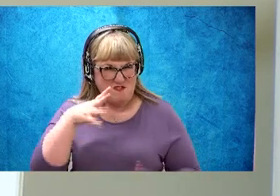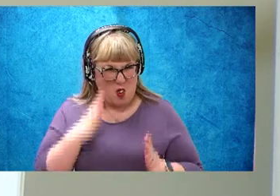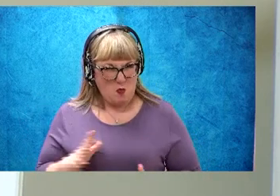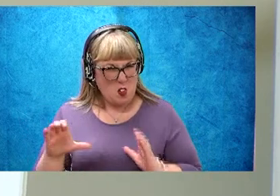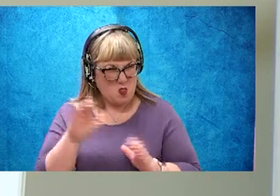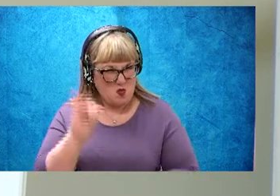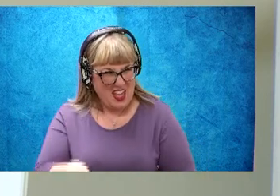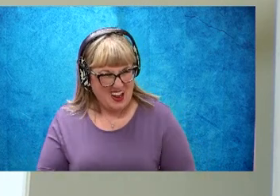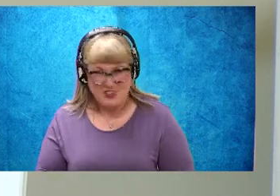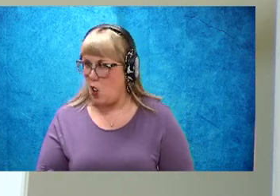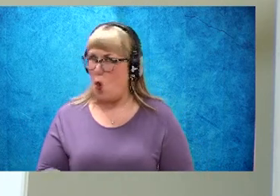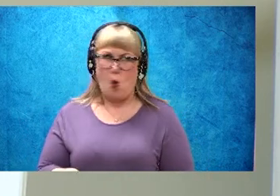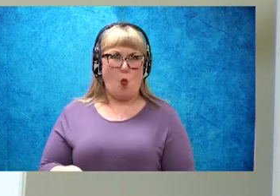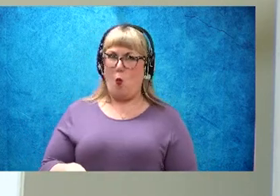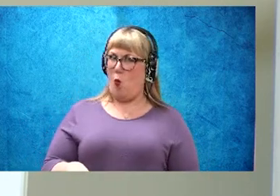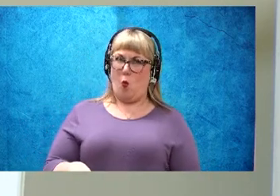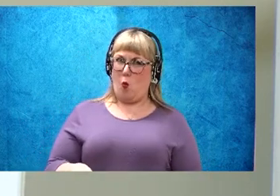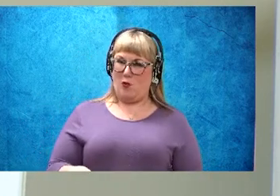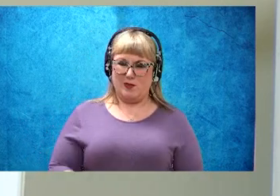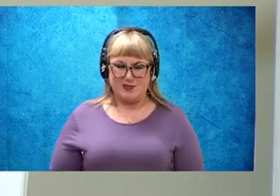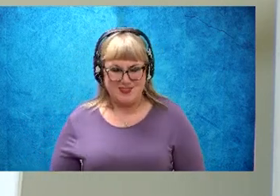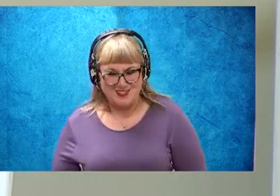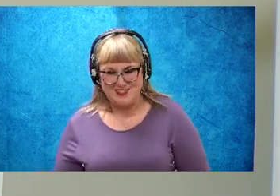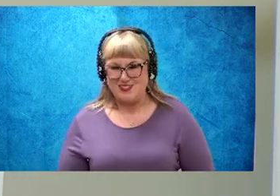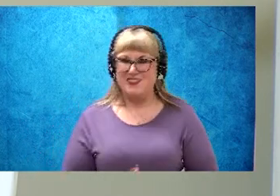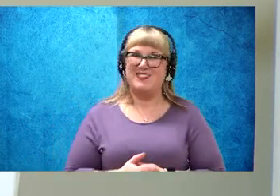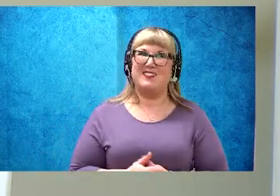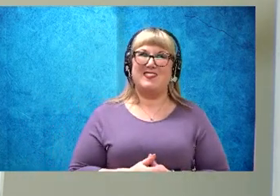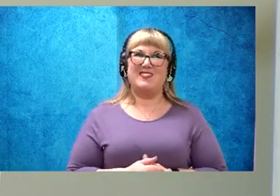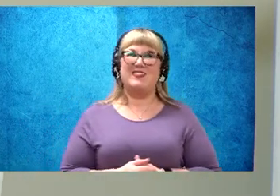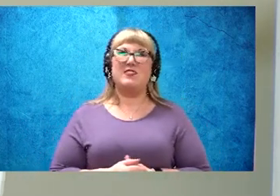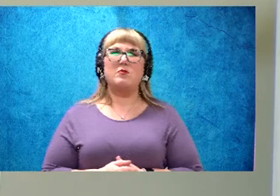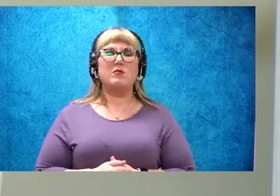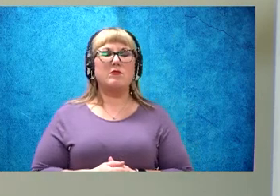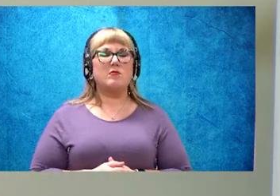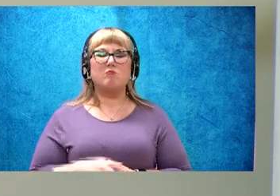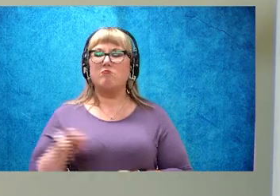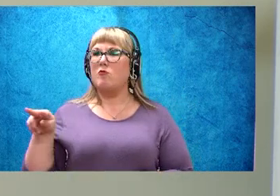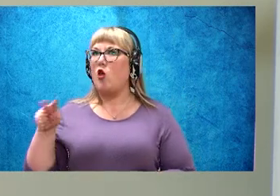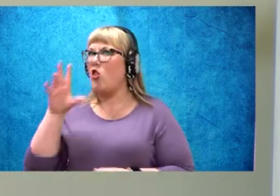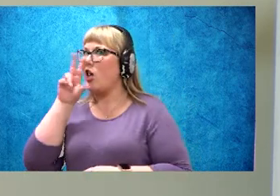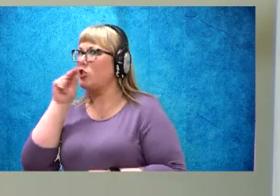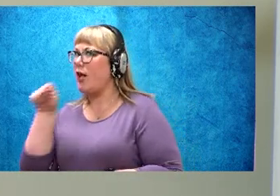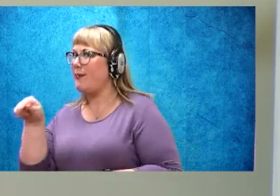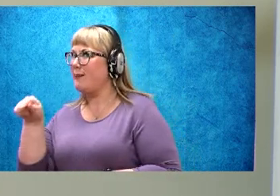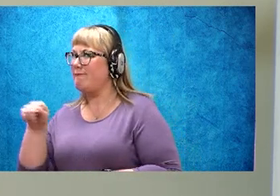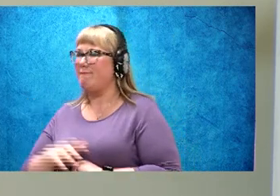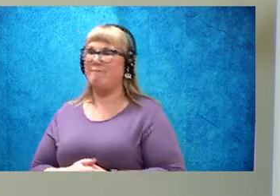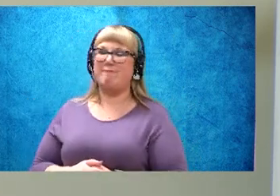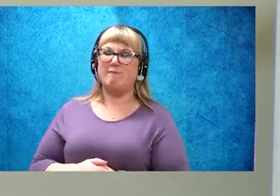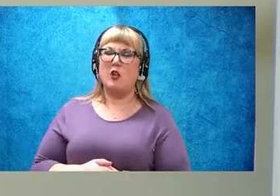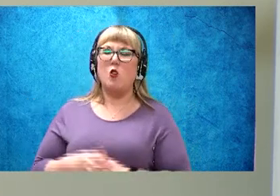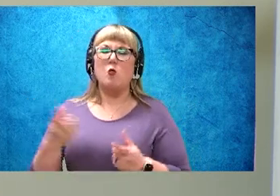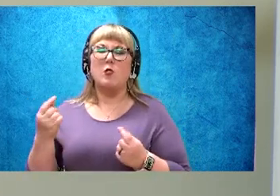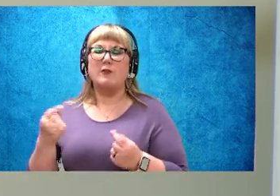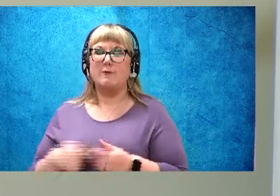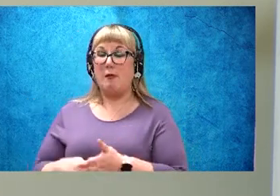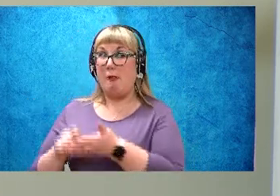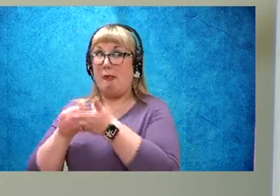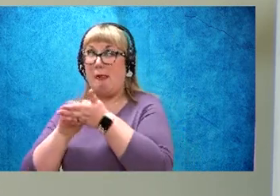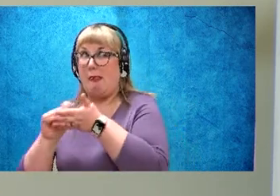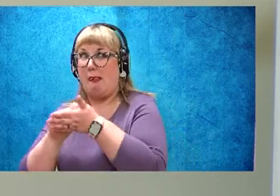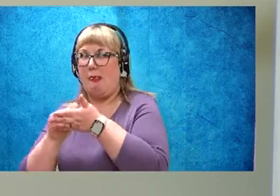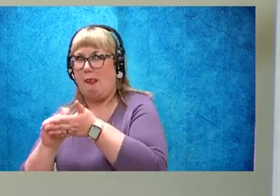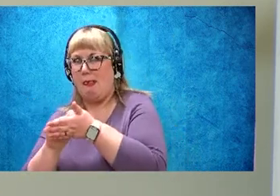Hmm, I don't know, but here's our question again, look at Duck, there he is again with that pencil and that